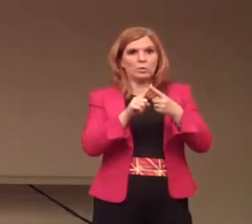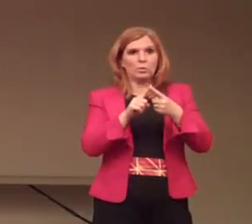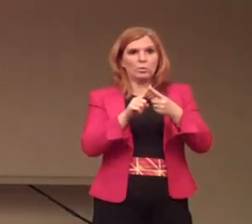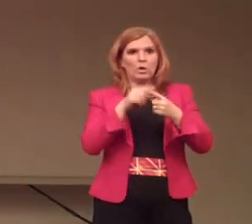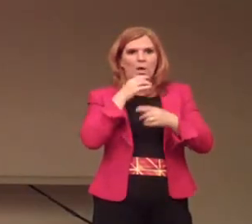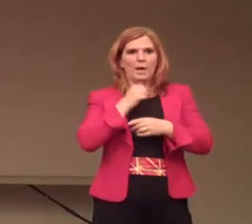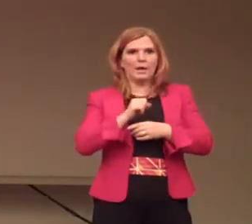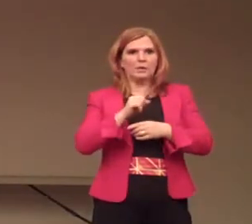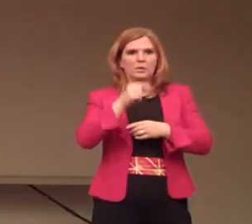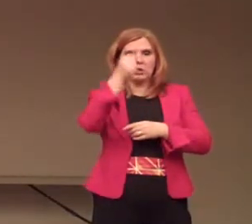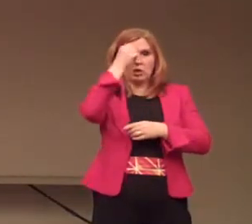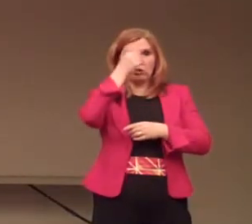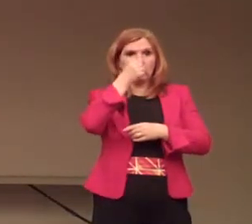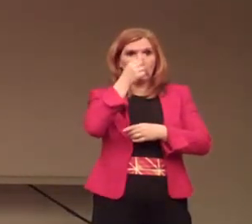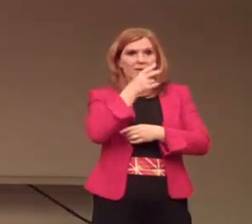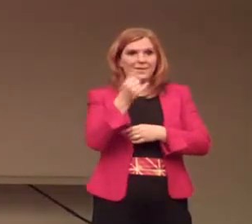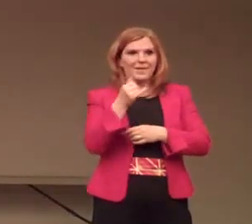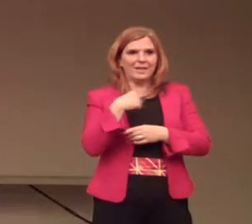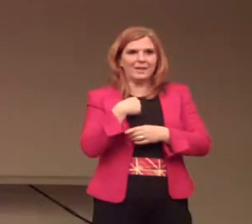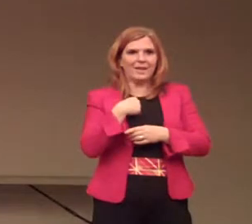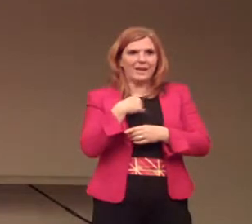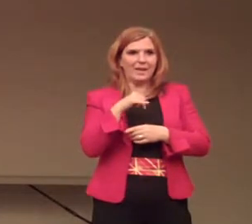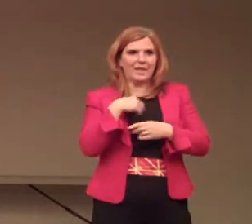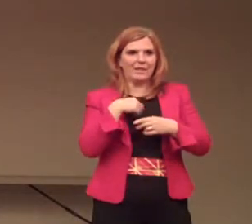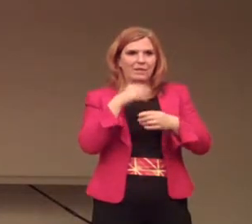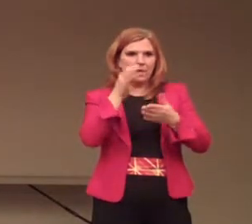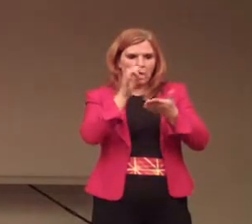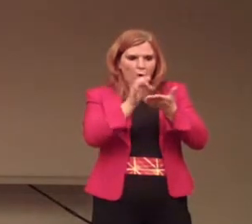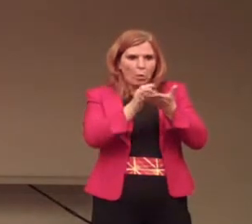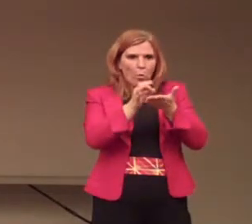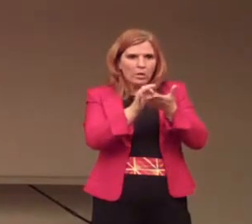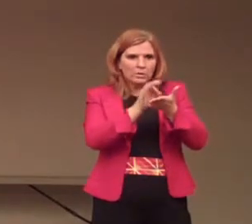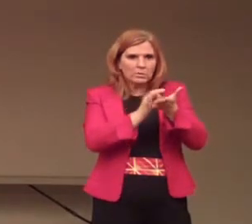Greece, and they actually minted coins